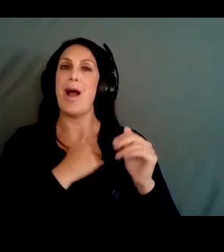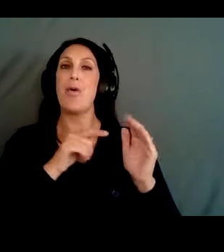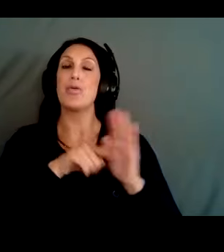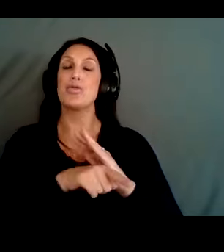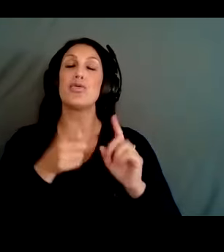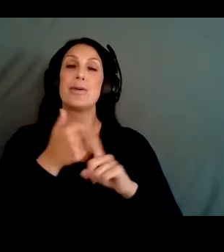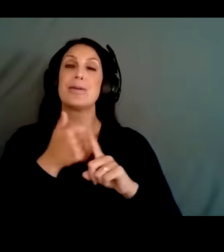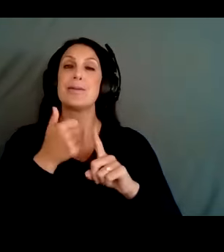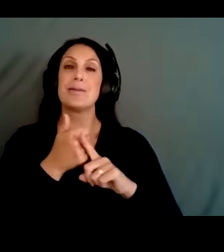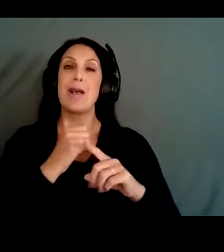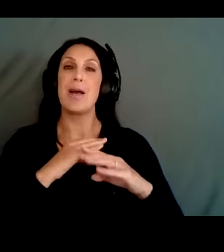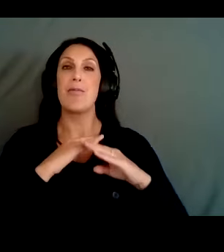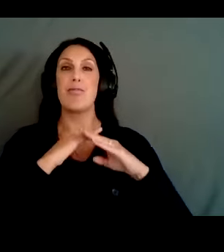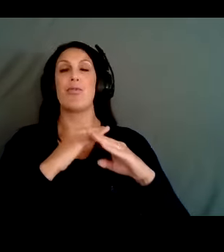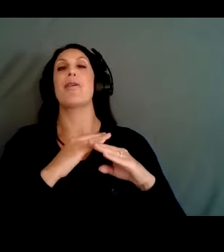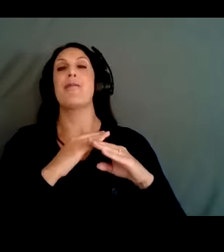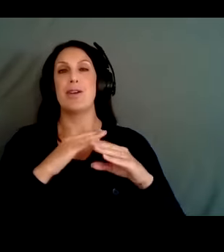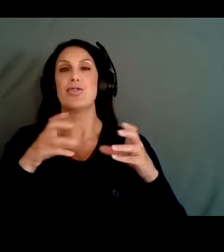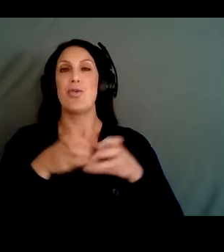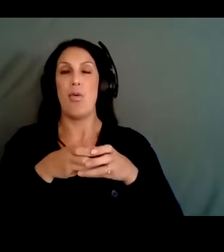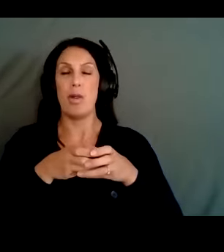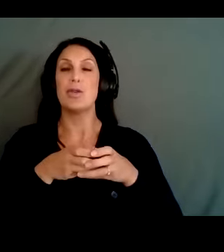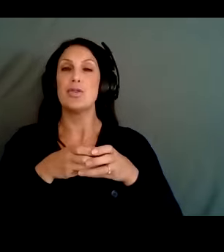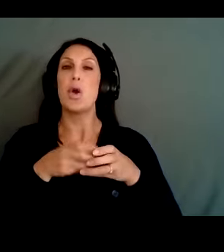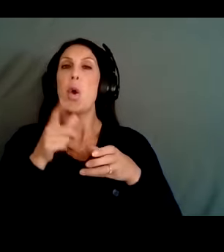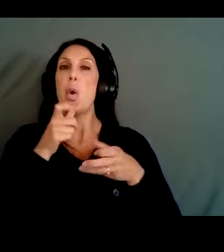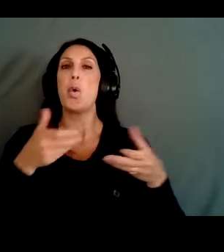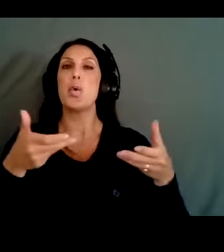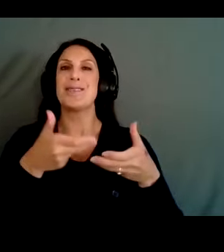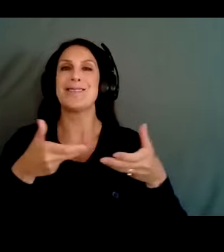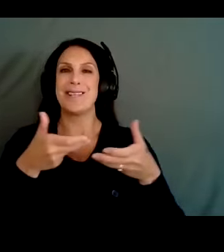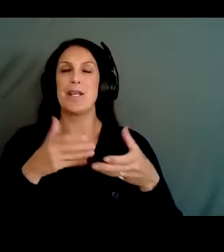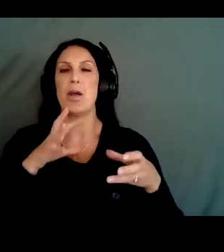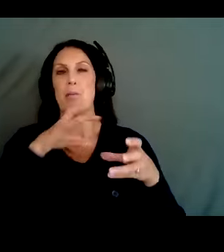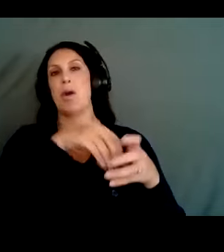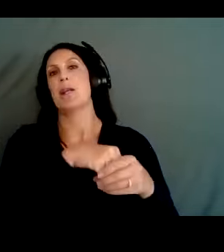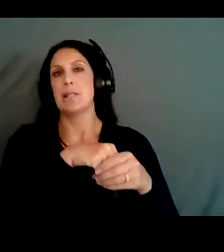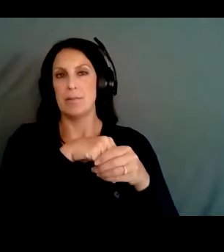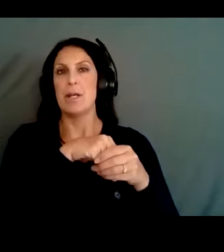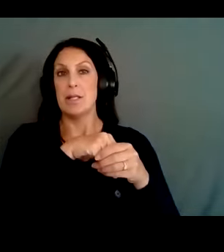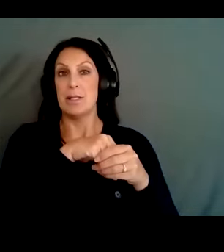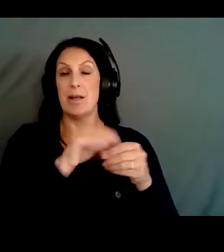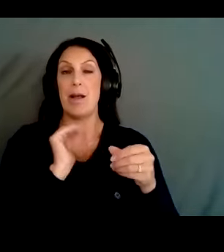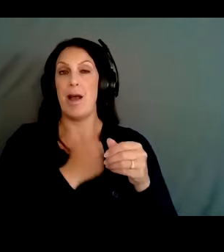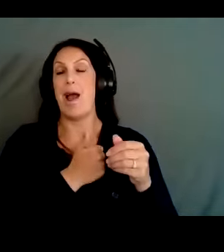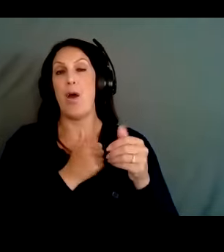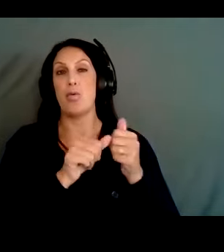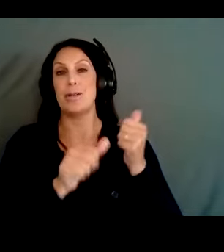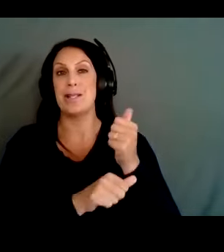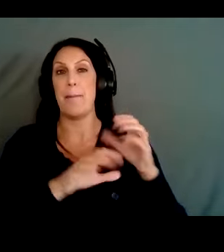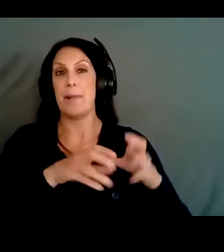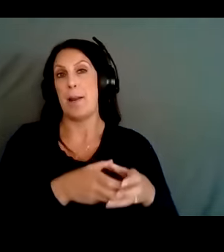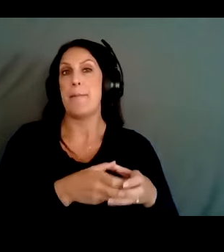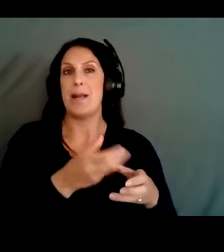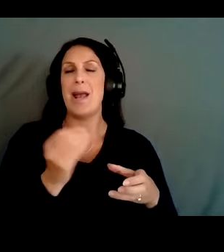we need to look at who's here contributing and being a part of our subcommittees and all of our activities, and